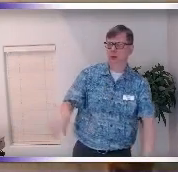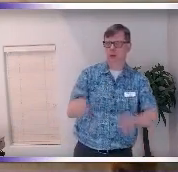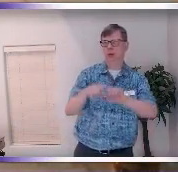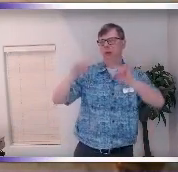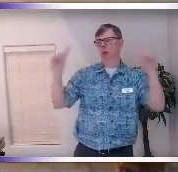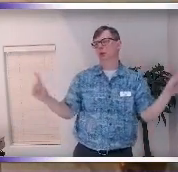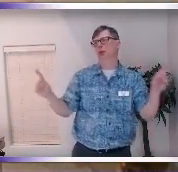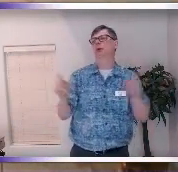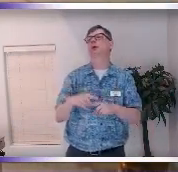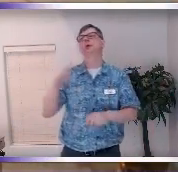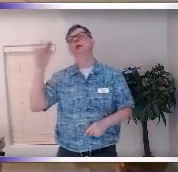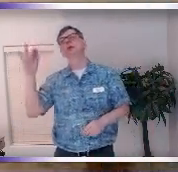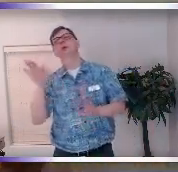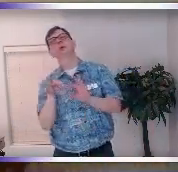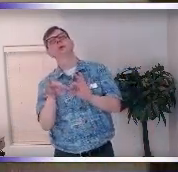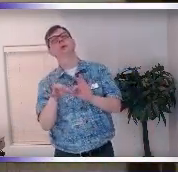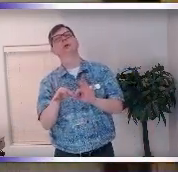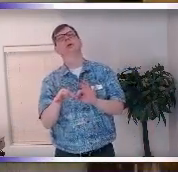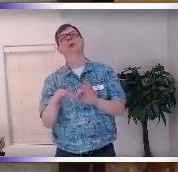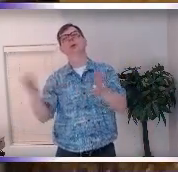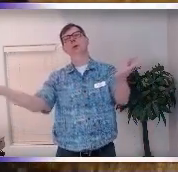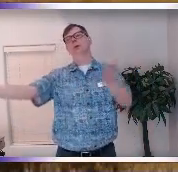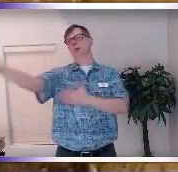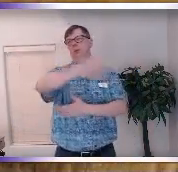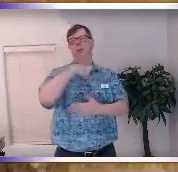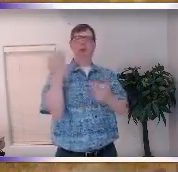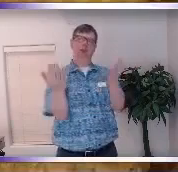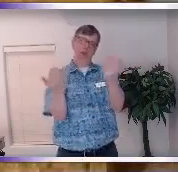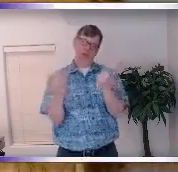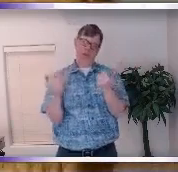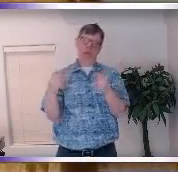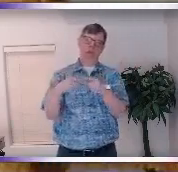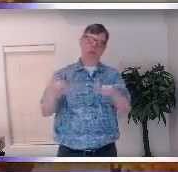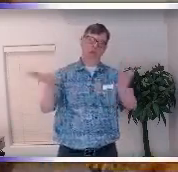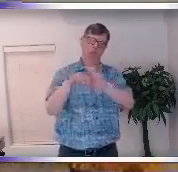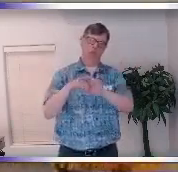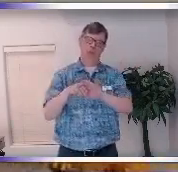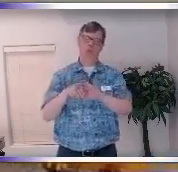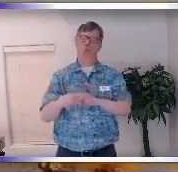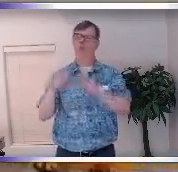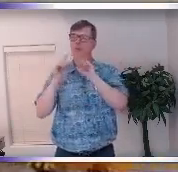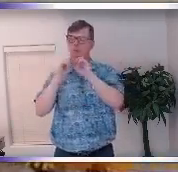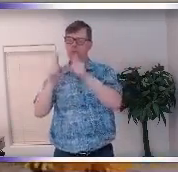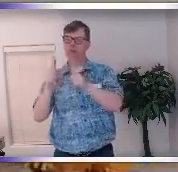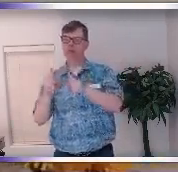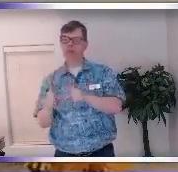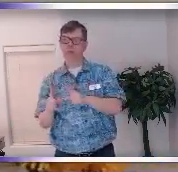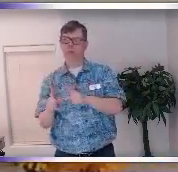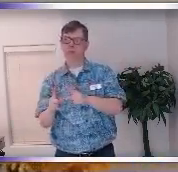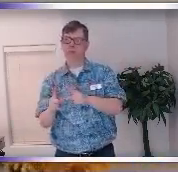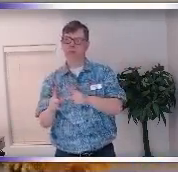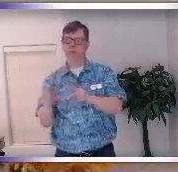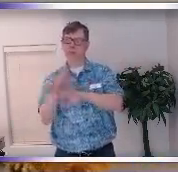separation for a little bit and we came together after I met with my teacher and we talked about it's not your